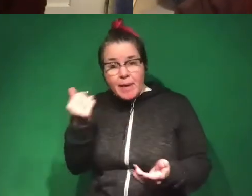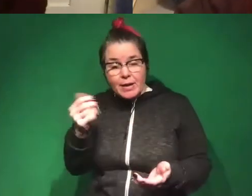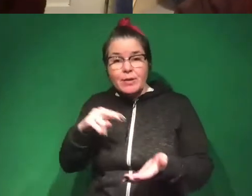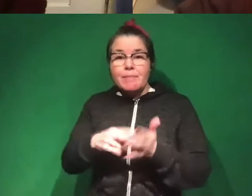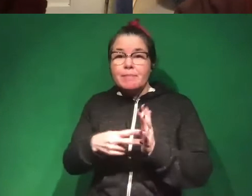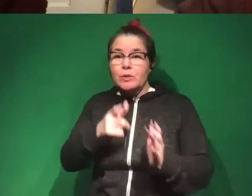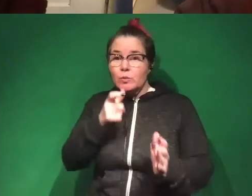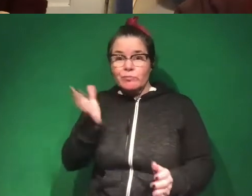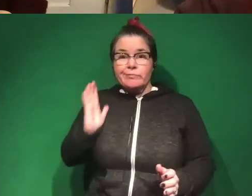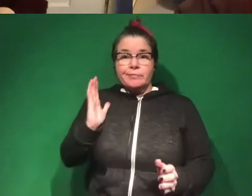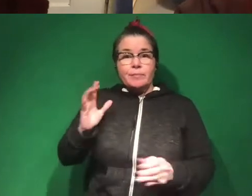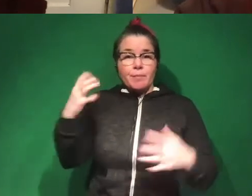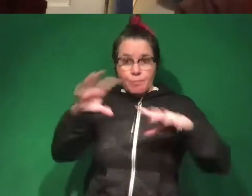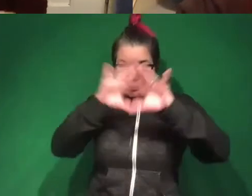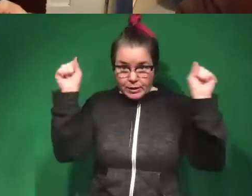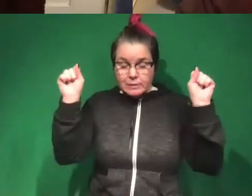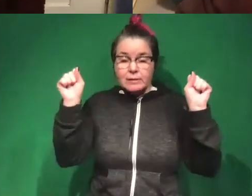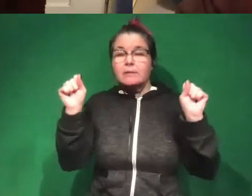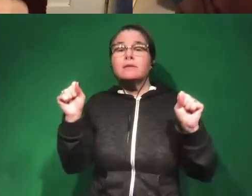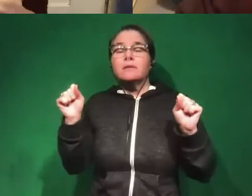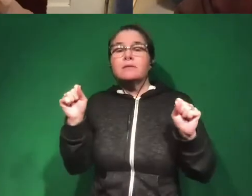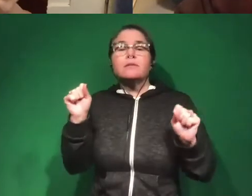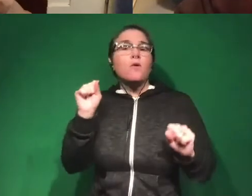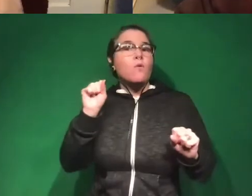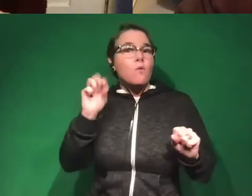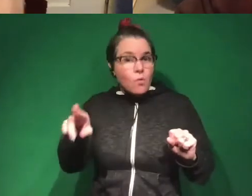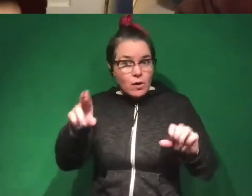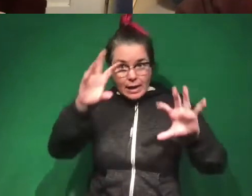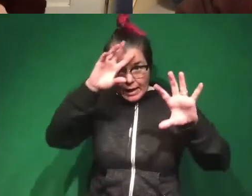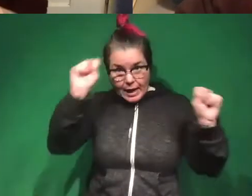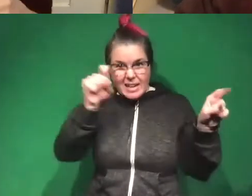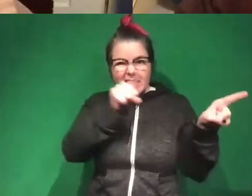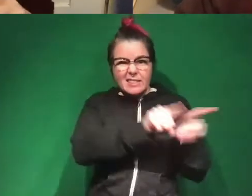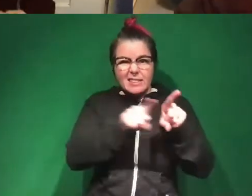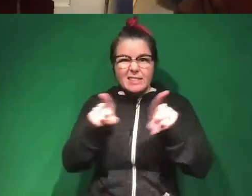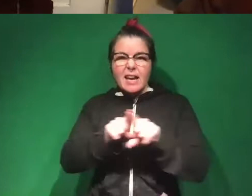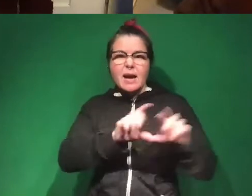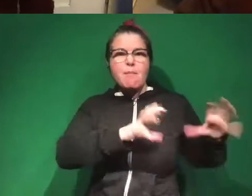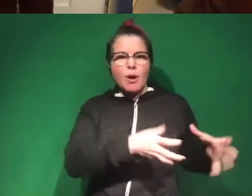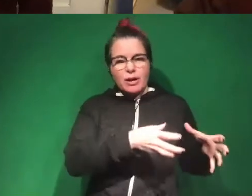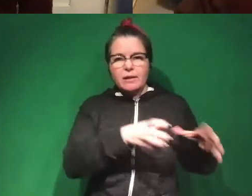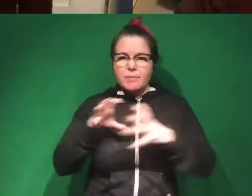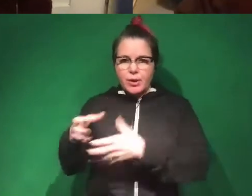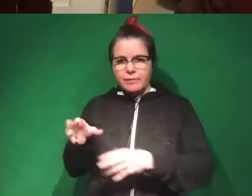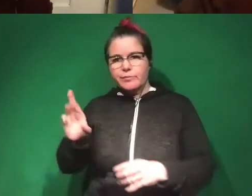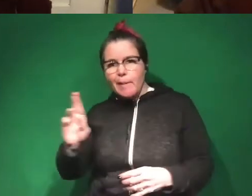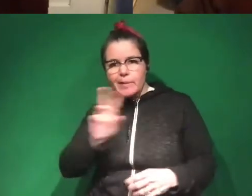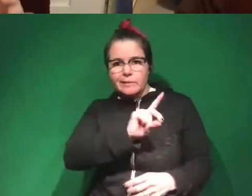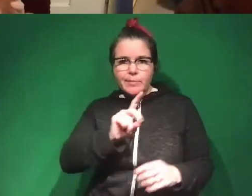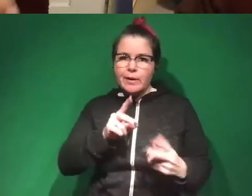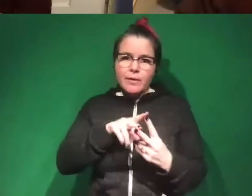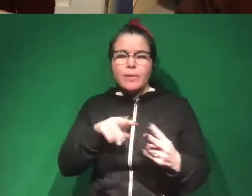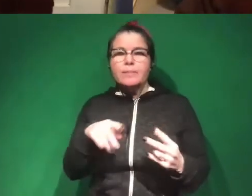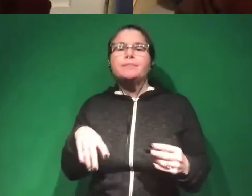candidate or a candidate who's the same party as the current candidate, if they're at the end of their term, right?